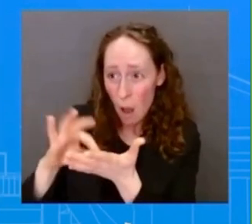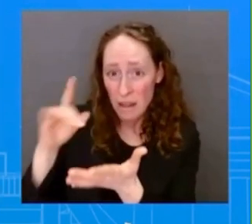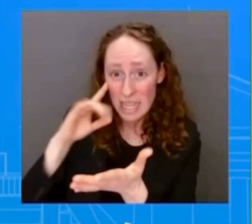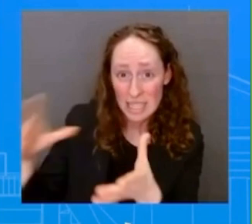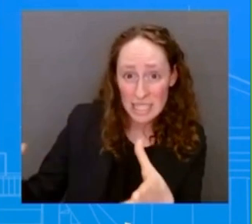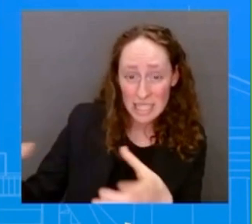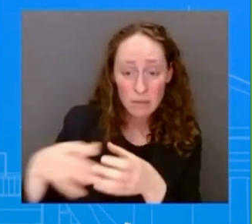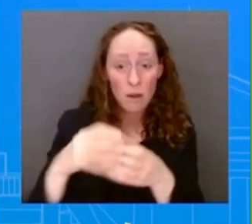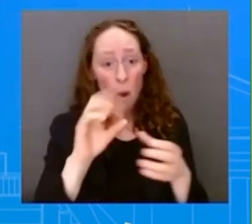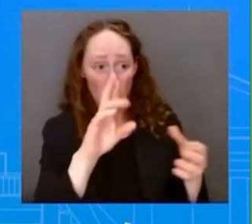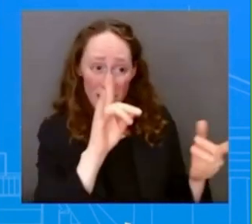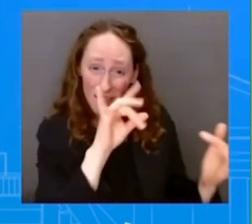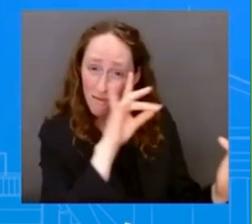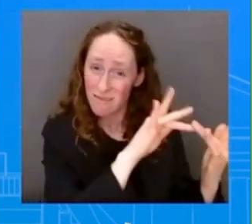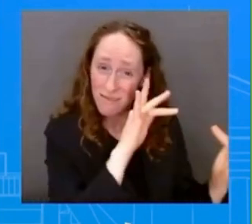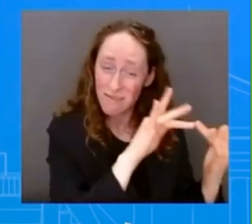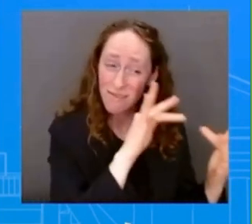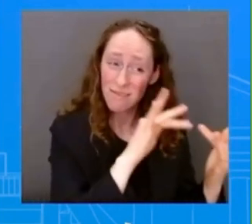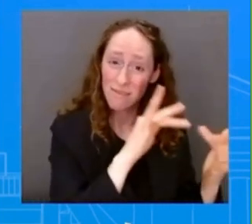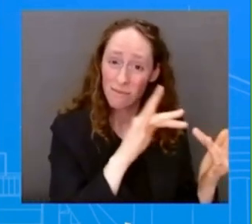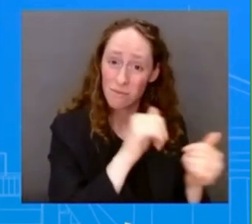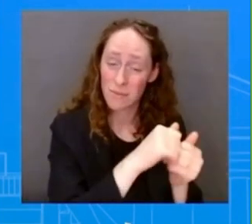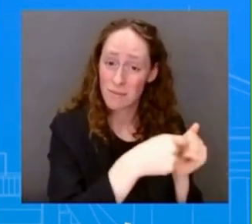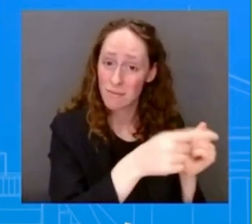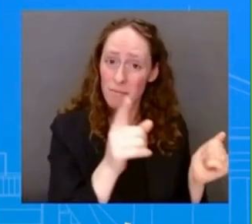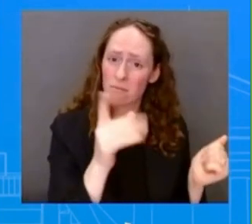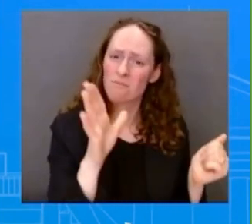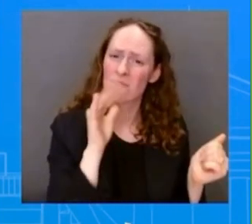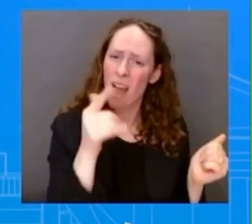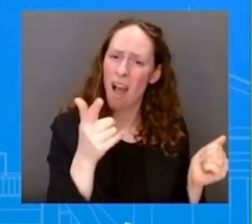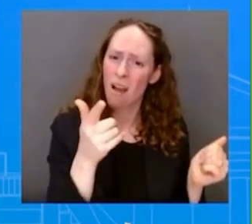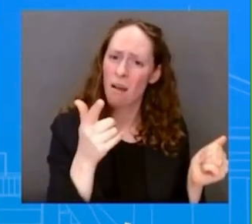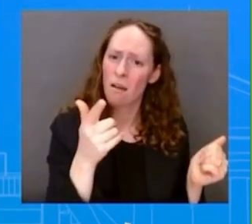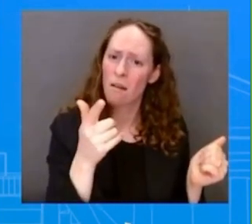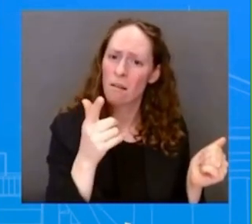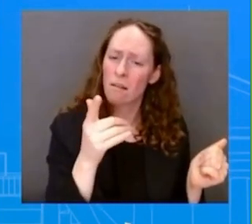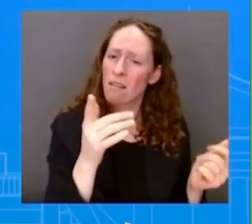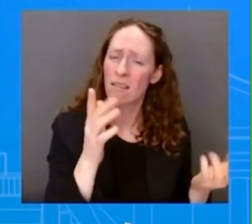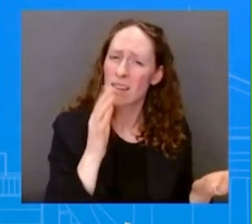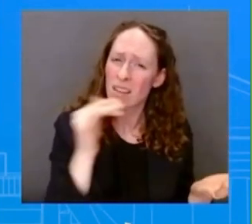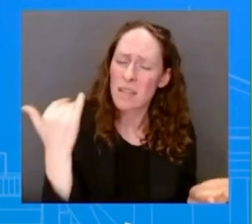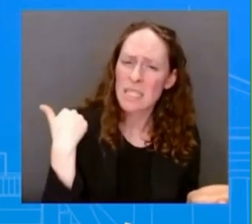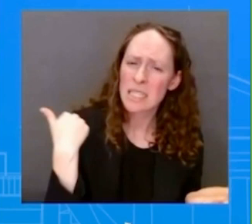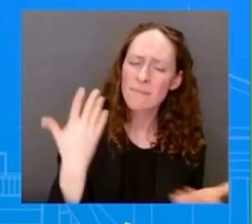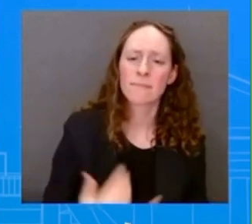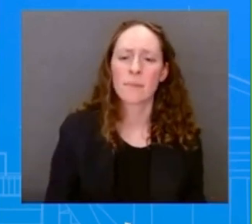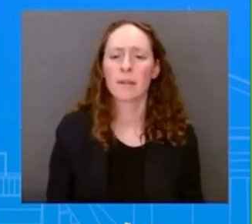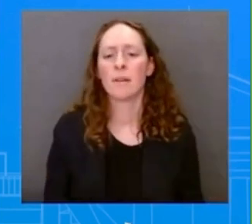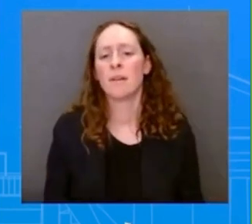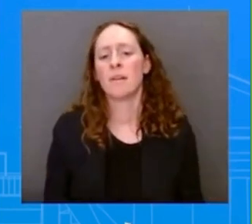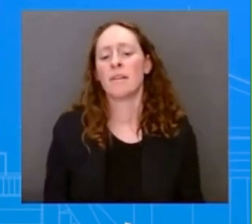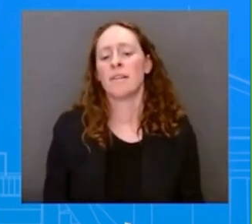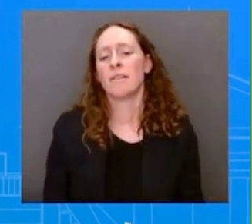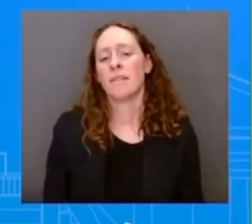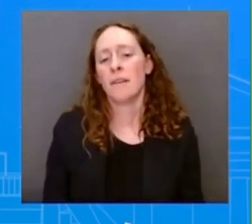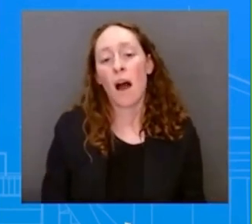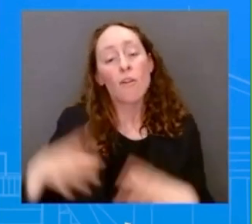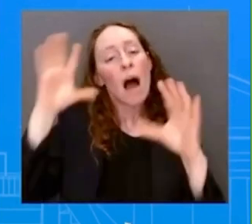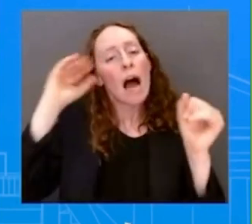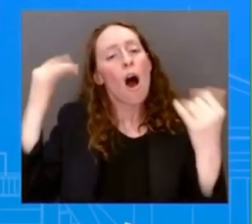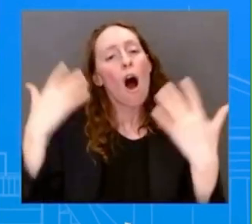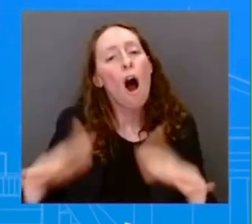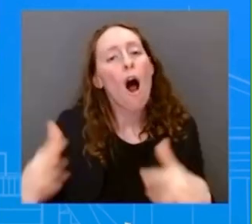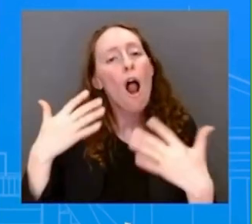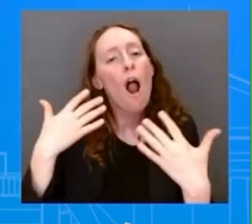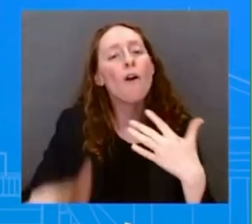executive actions on dealing with gun violence than any other president in history. He has used